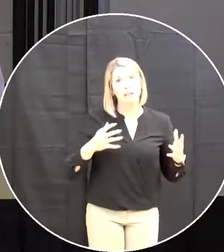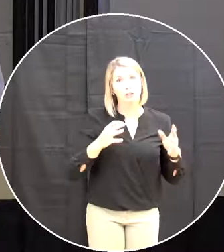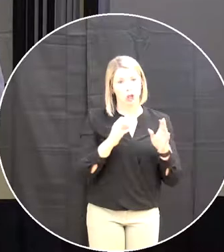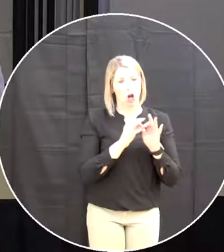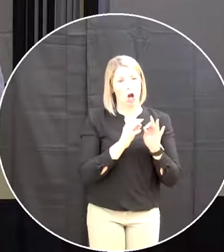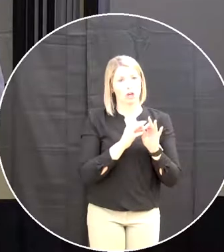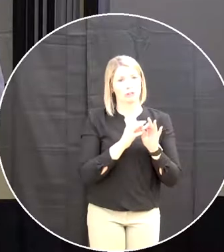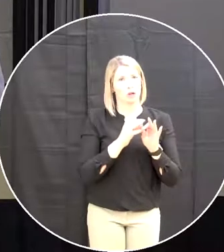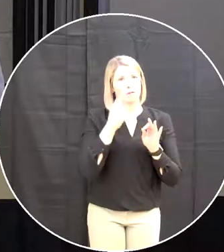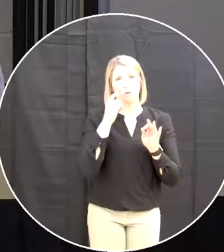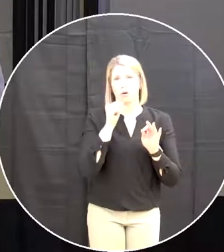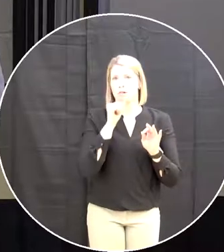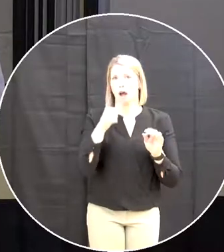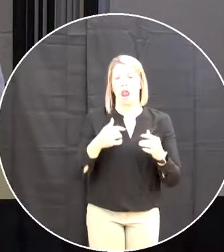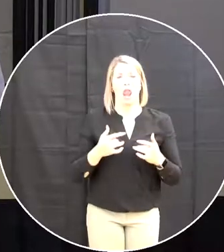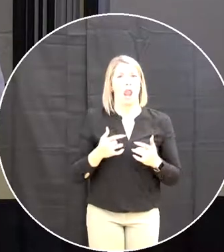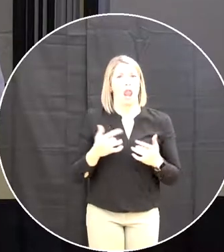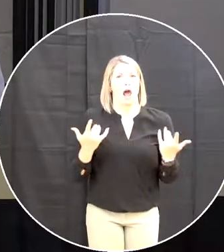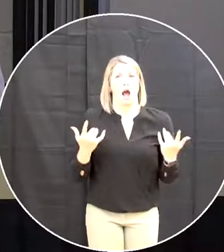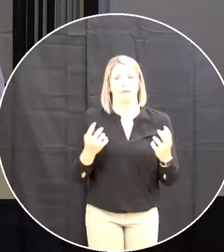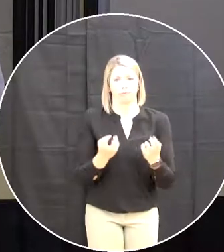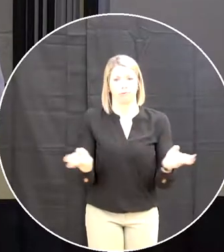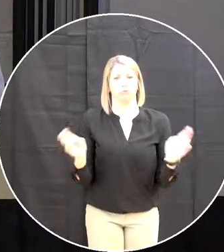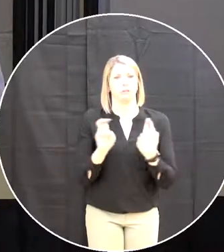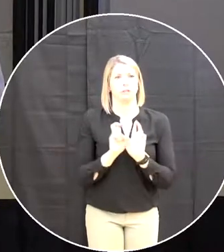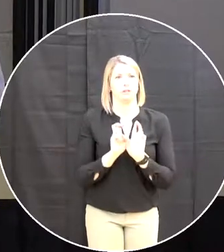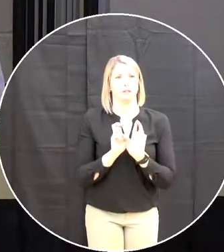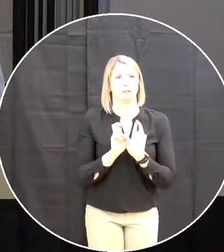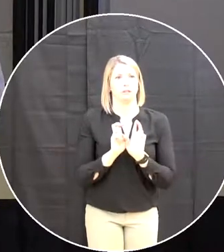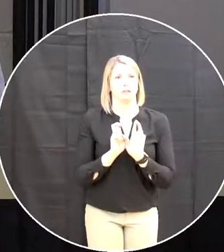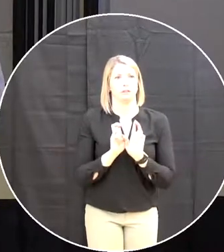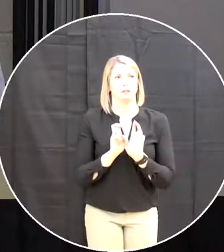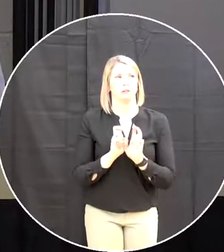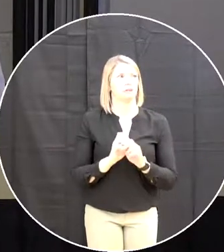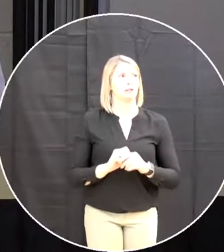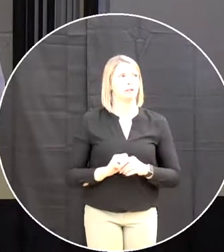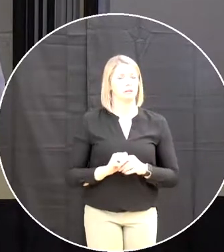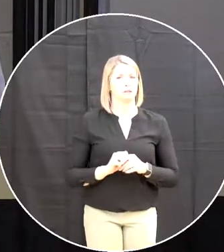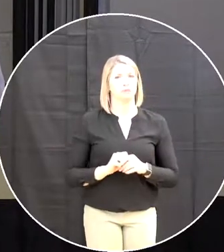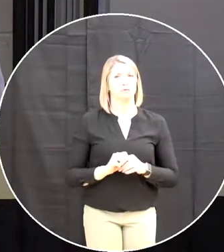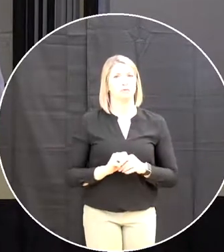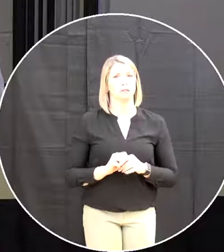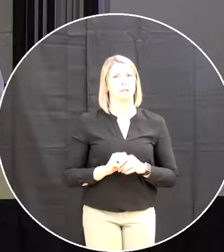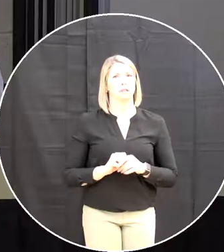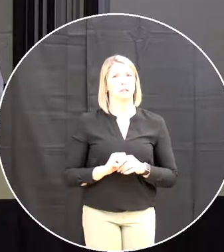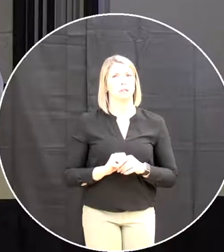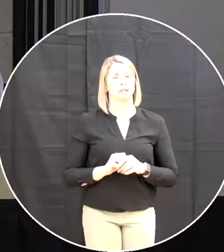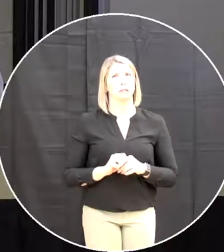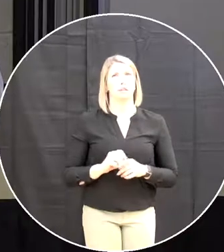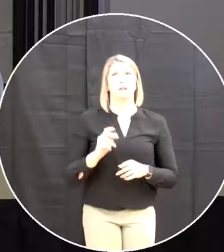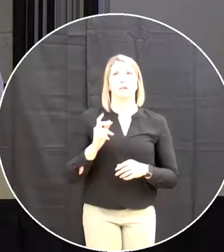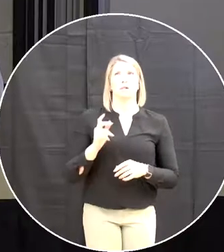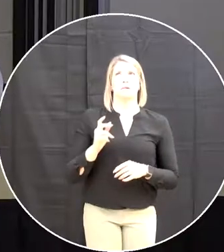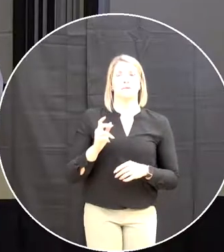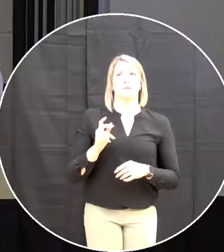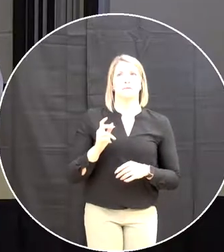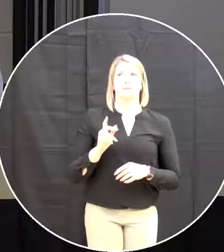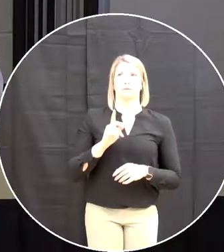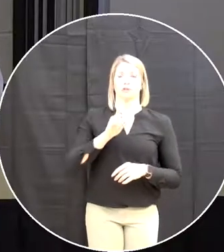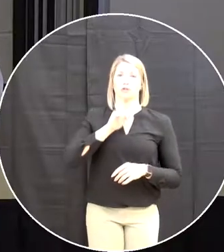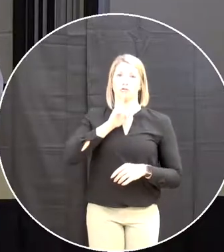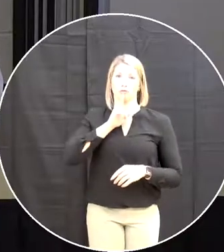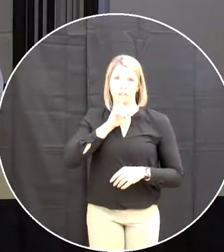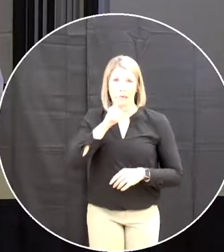and i look at this and i say six meetings in st john's the fiscal reality of doing